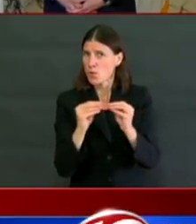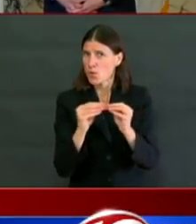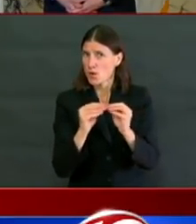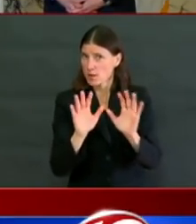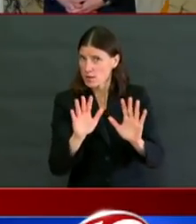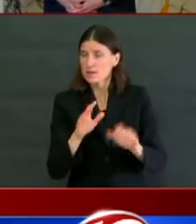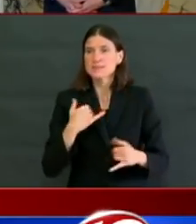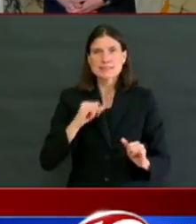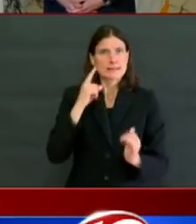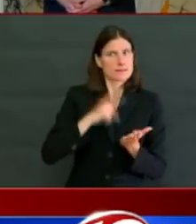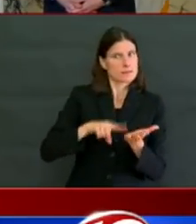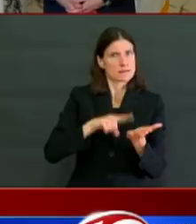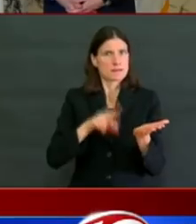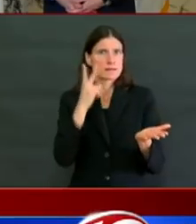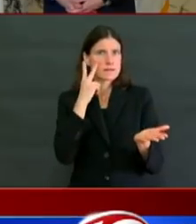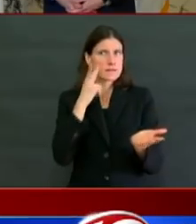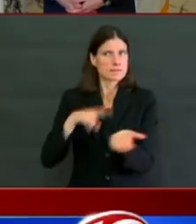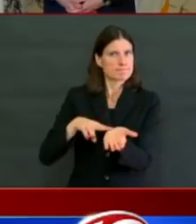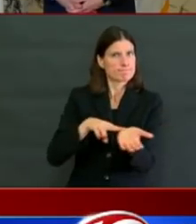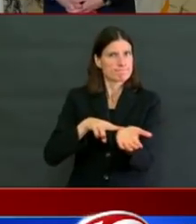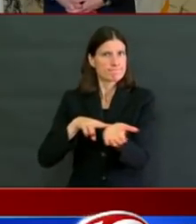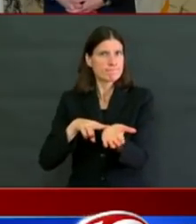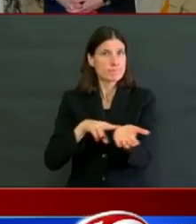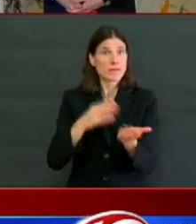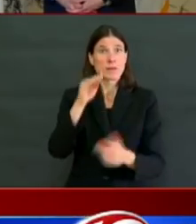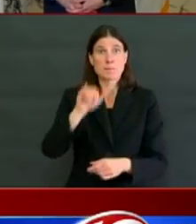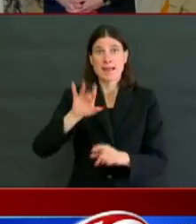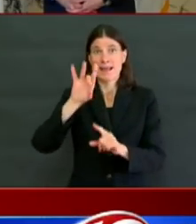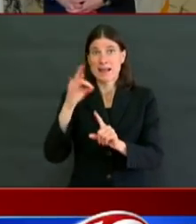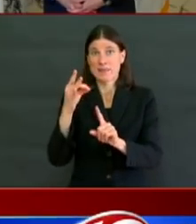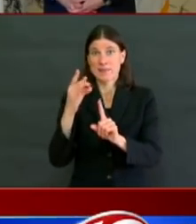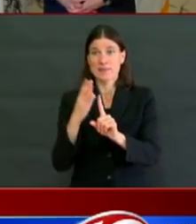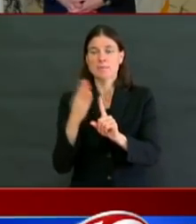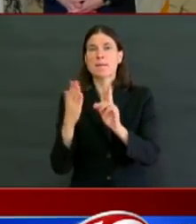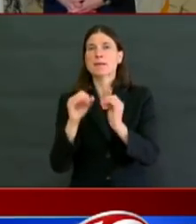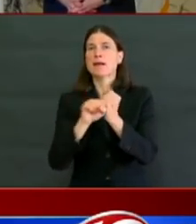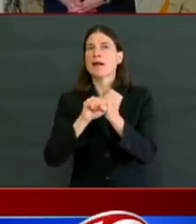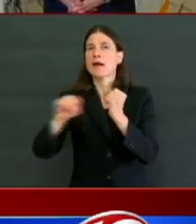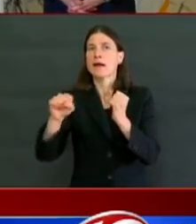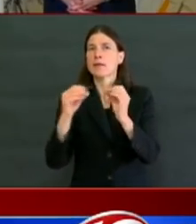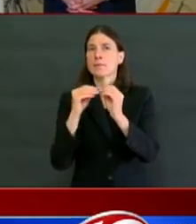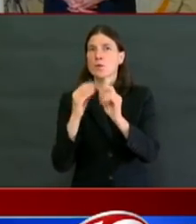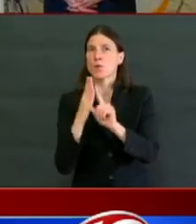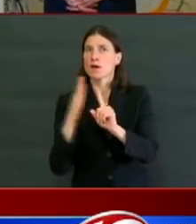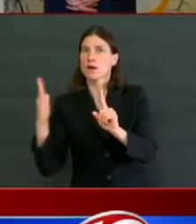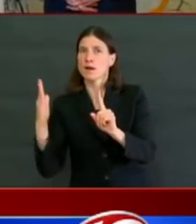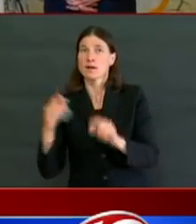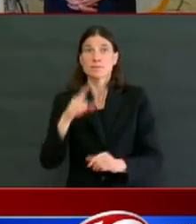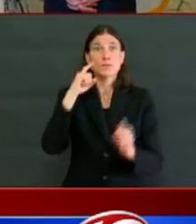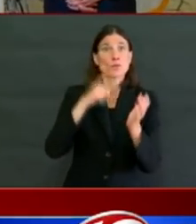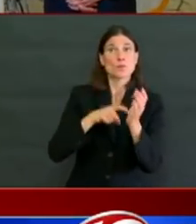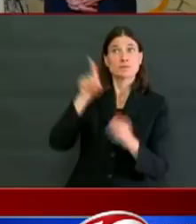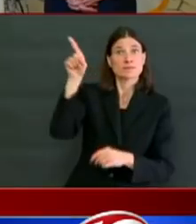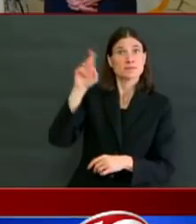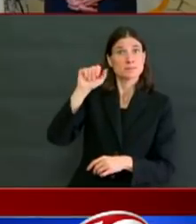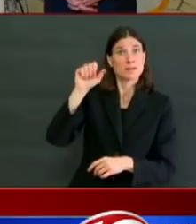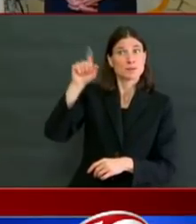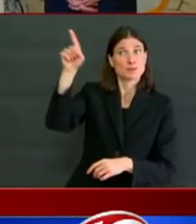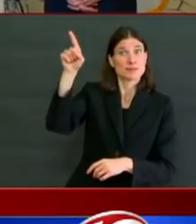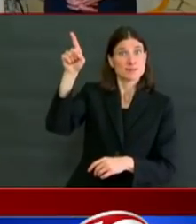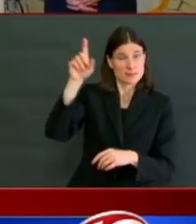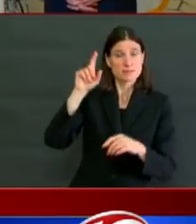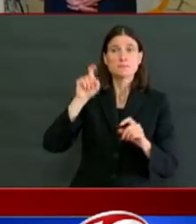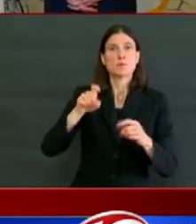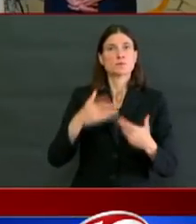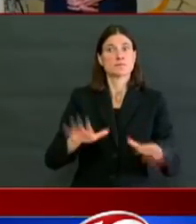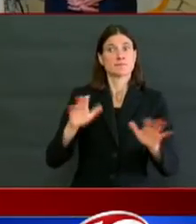Massachusetts has extended their stay-at-home order, Connecticut has extended their stay-at-home order, New York and New Jersey have extended it, and I hear that.